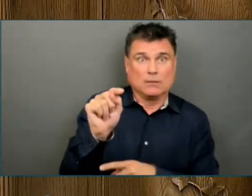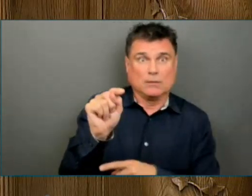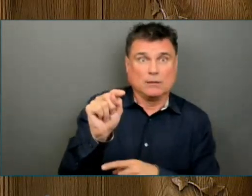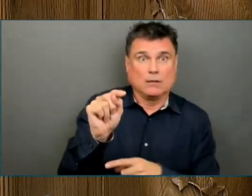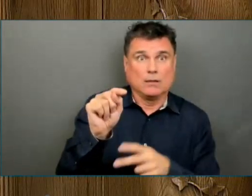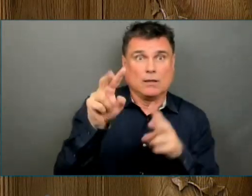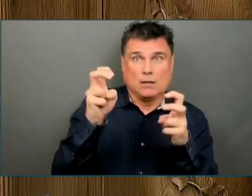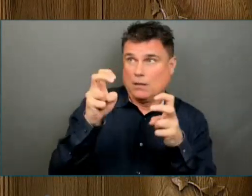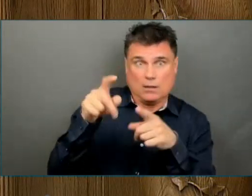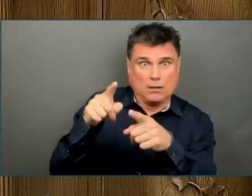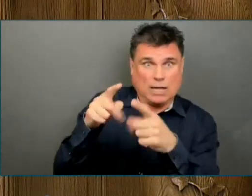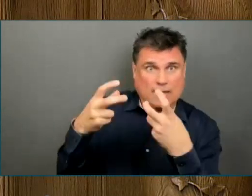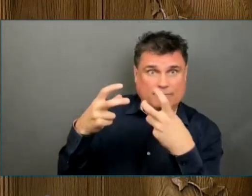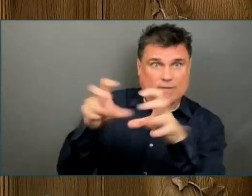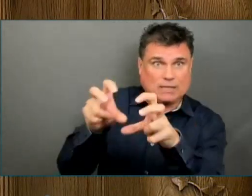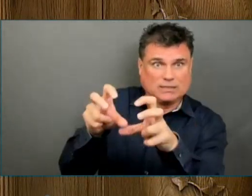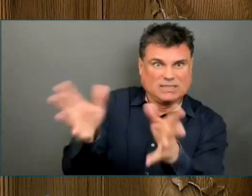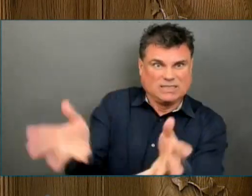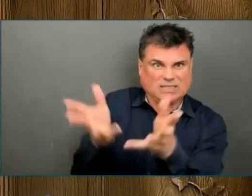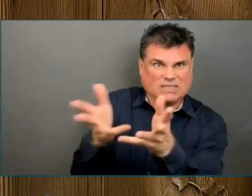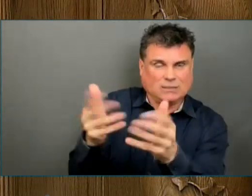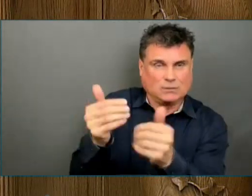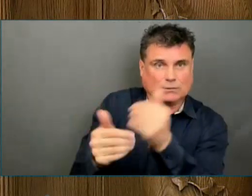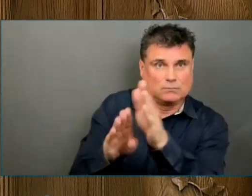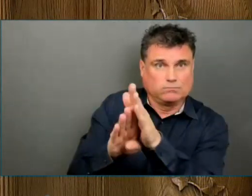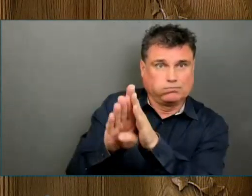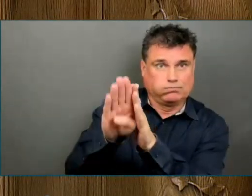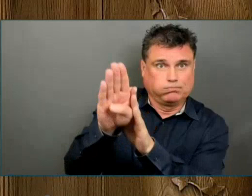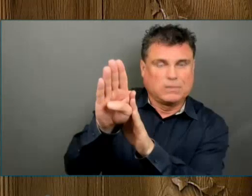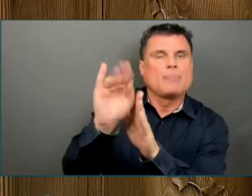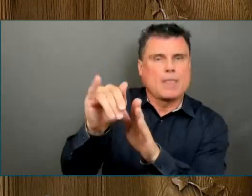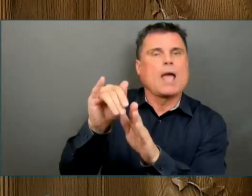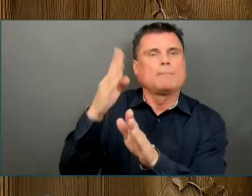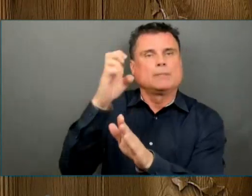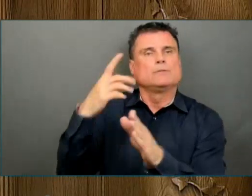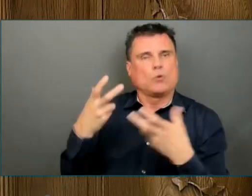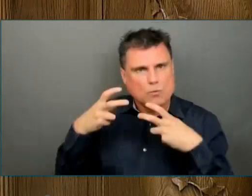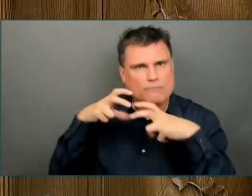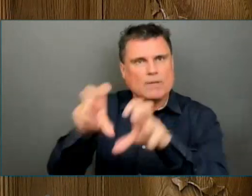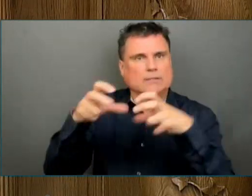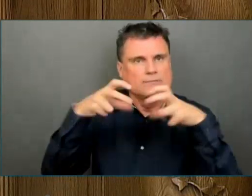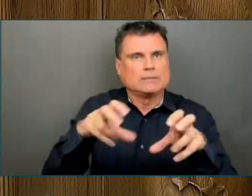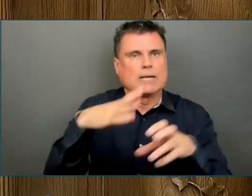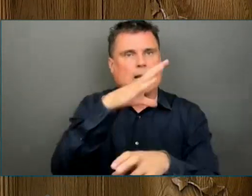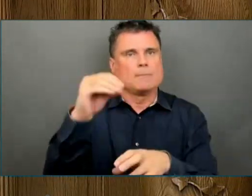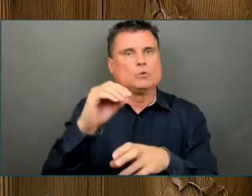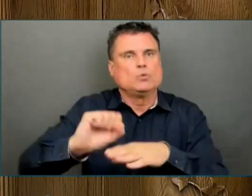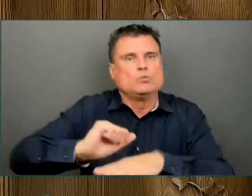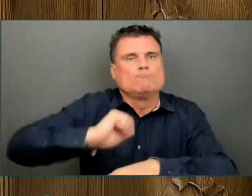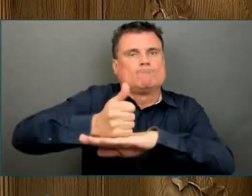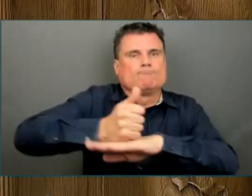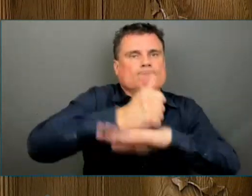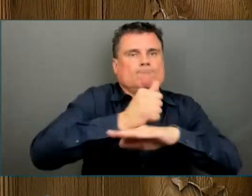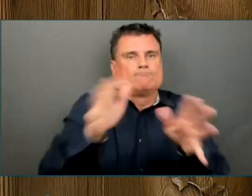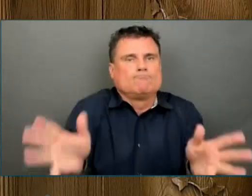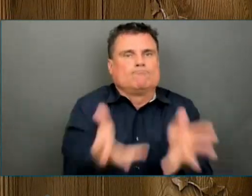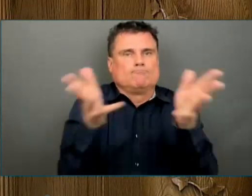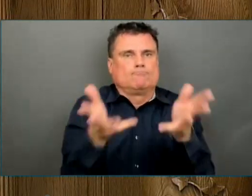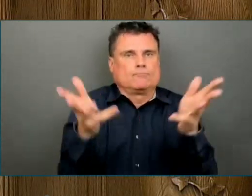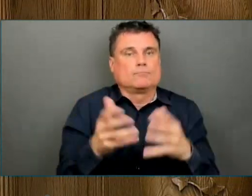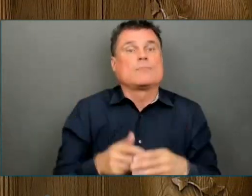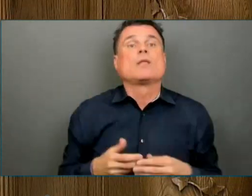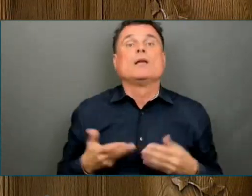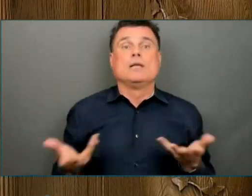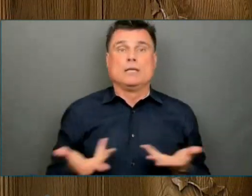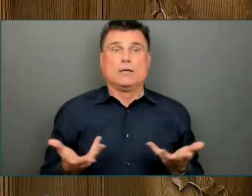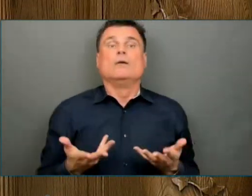from the Premier's Food Security Task Force, your government has created a new Agritech concierge that will